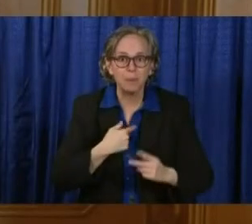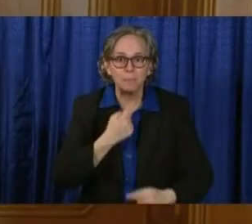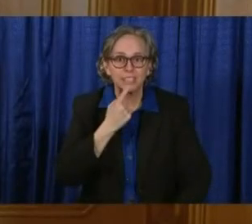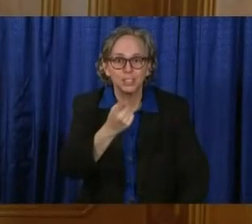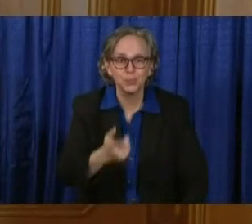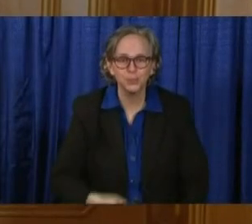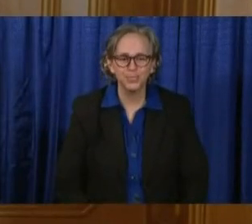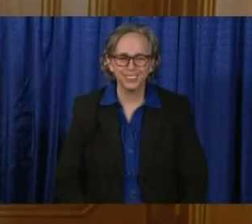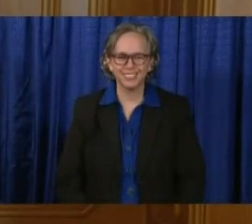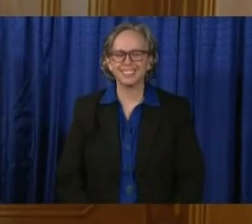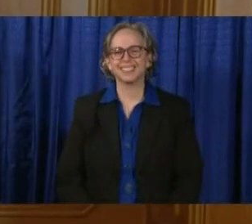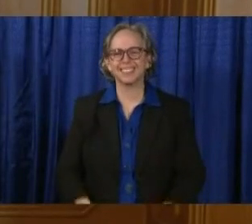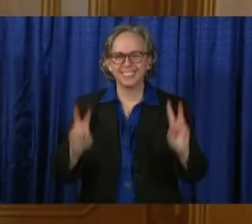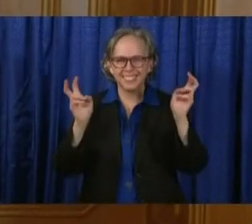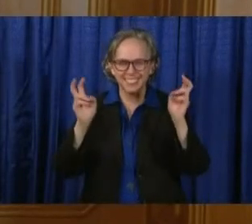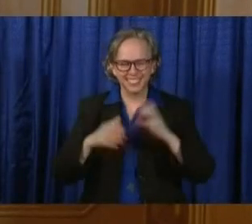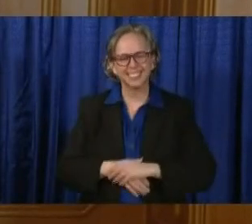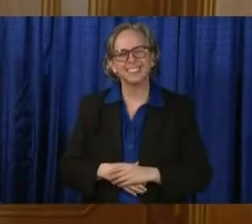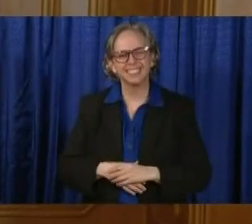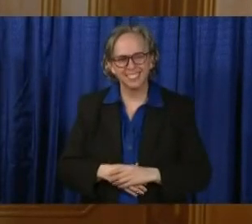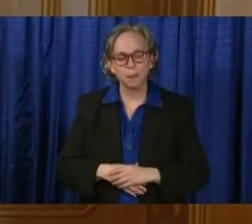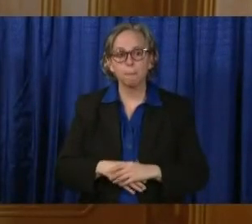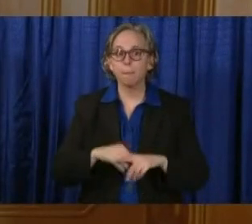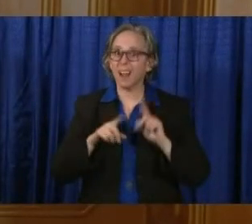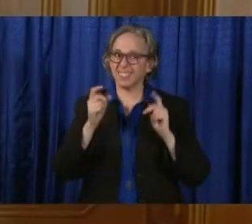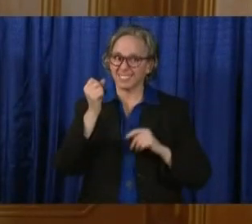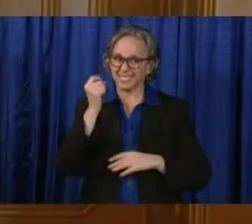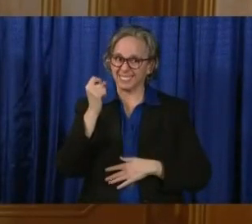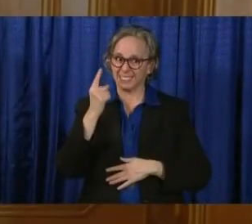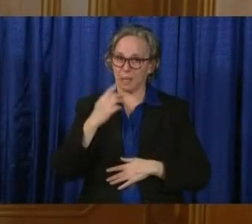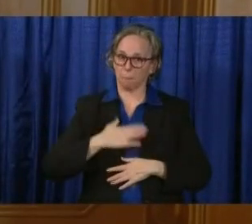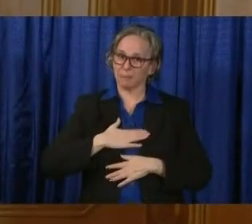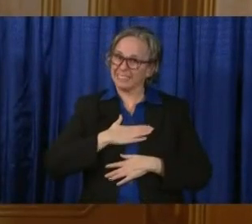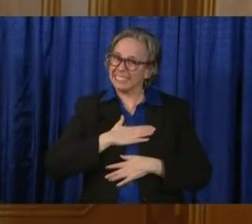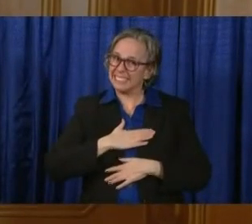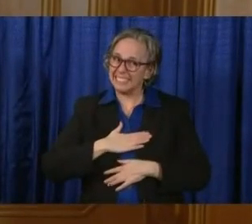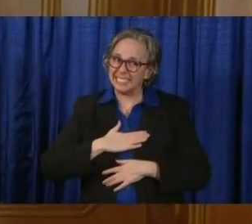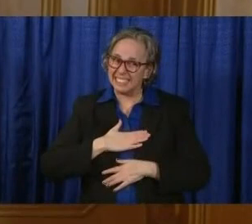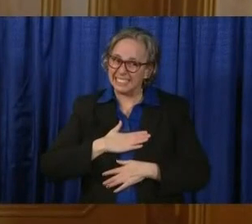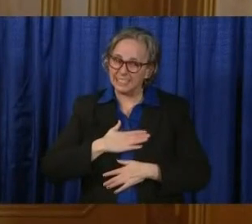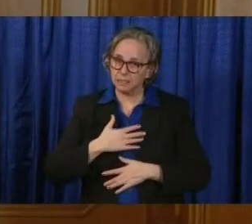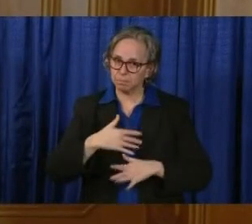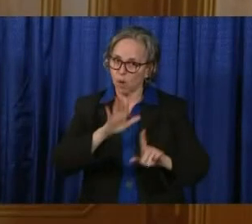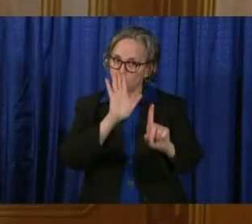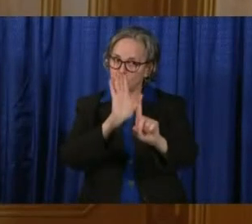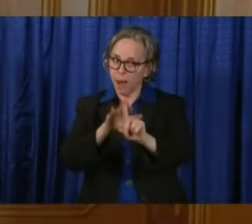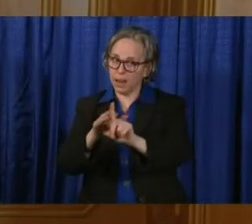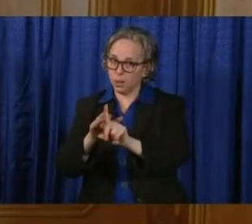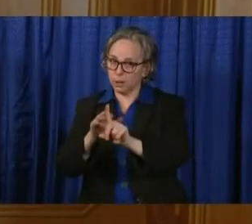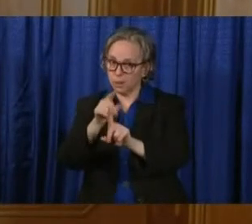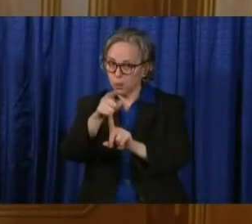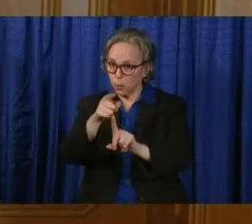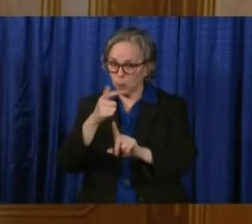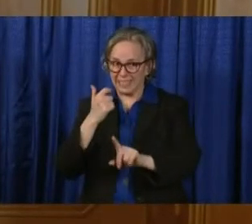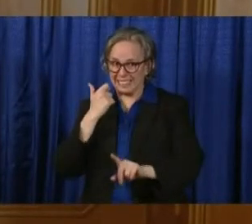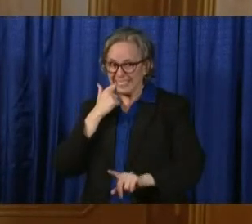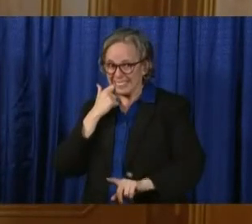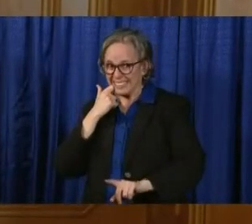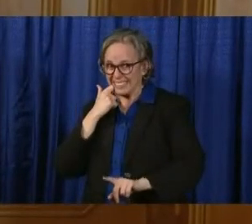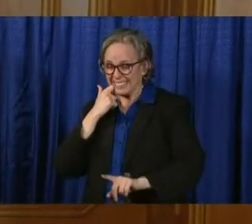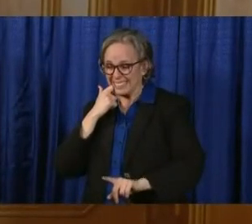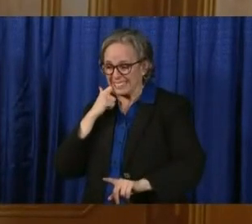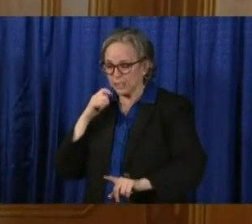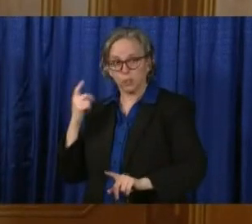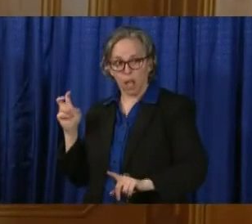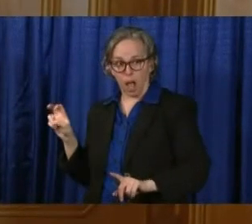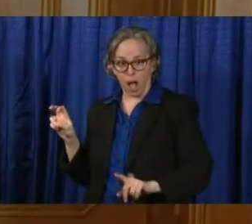but we would, again, remind you that you need to quarantine when you